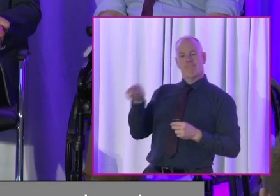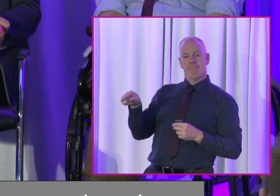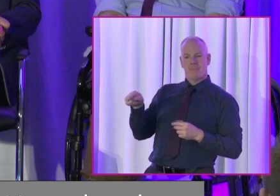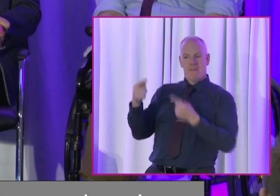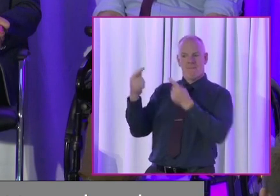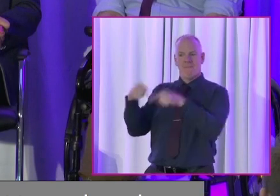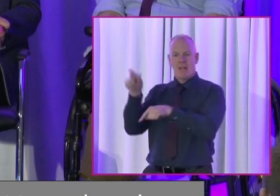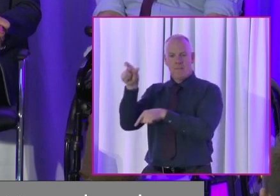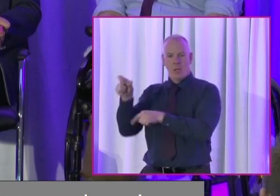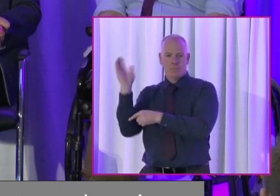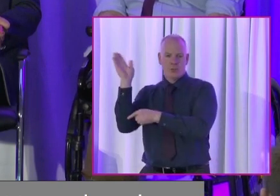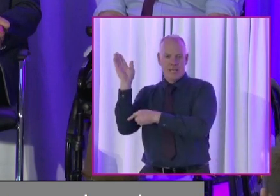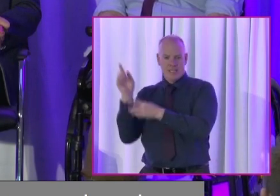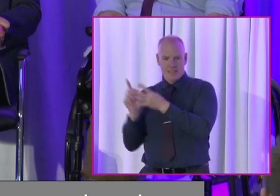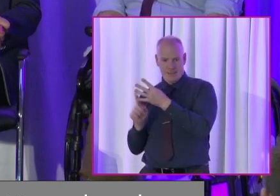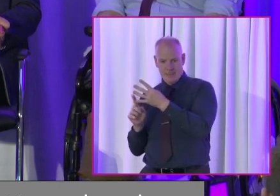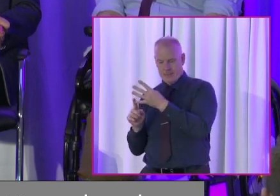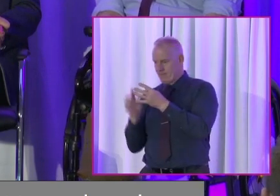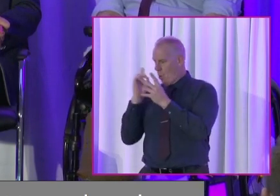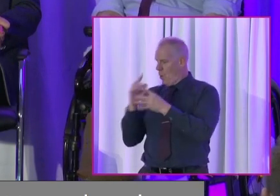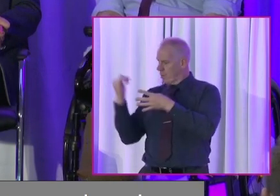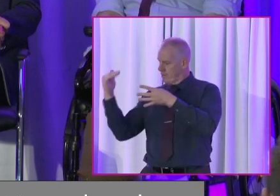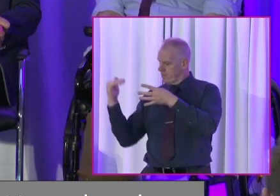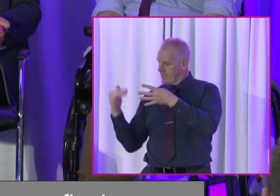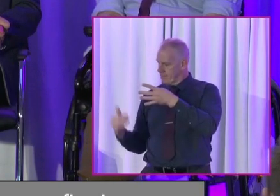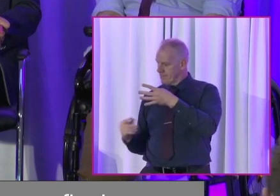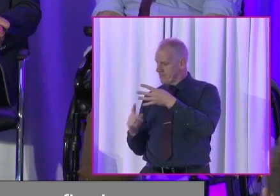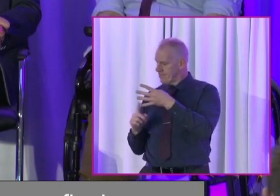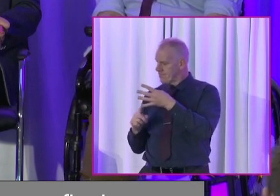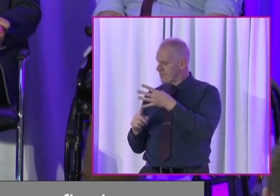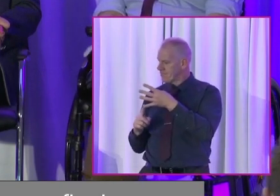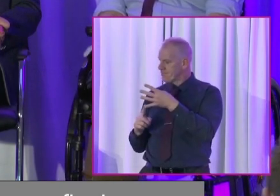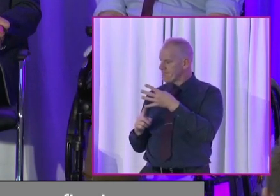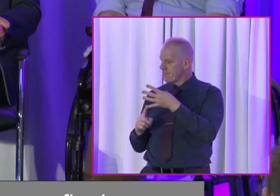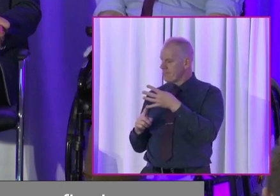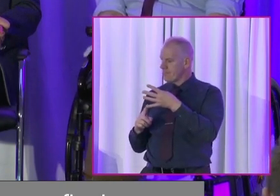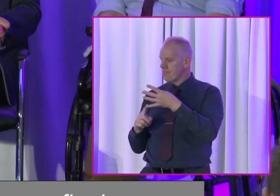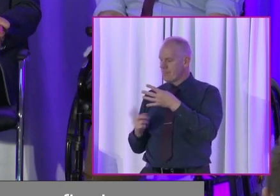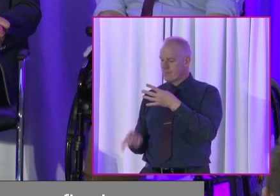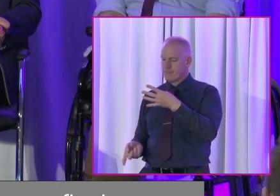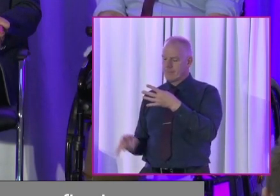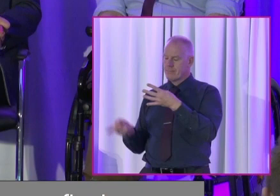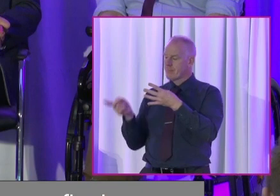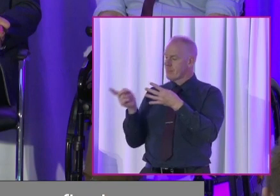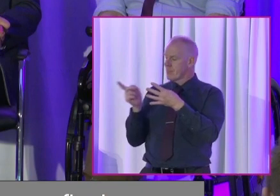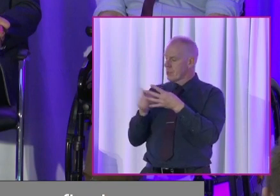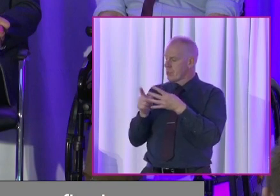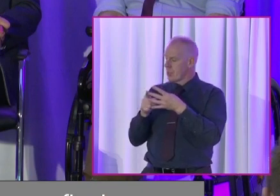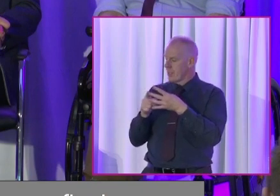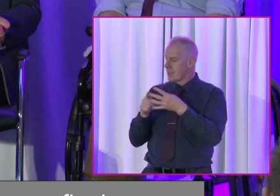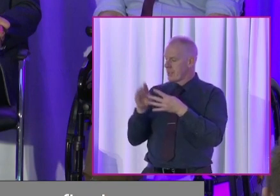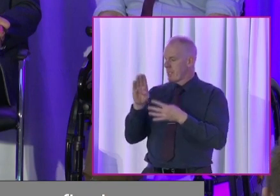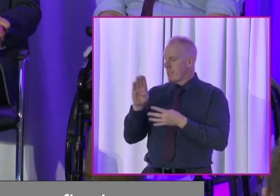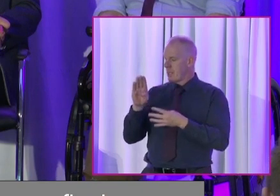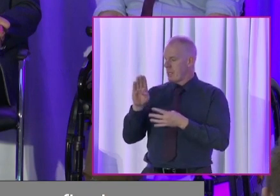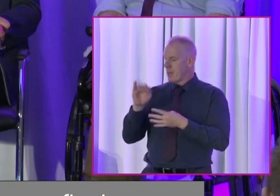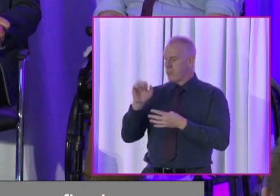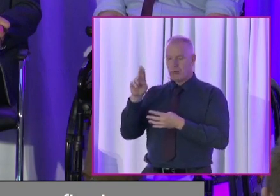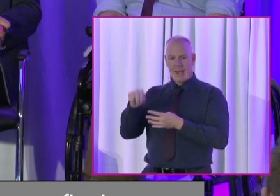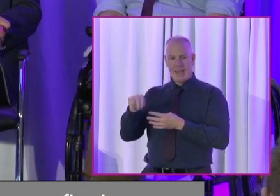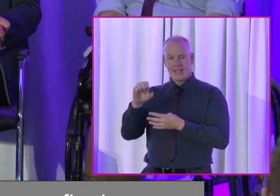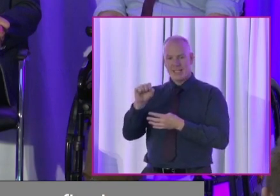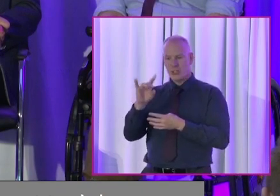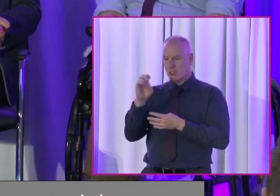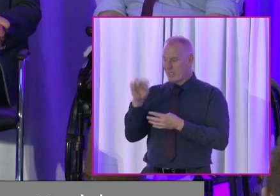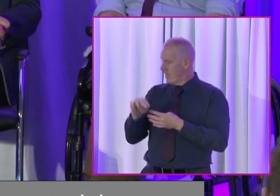final speaker, based on the order of speaking. Next to John we have Brian Sheehan. And